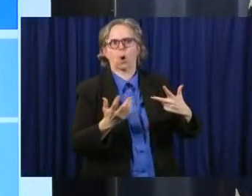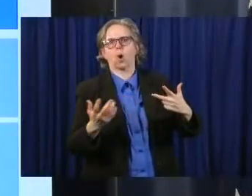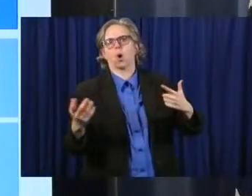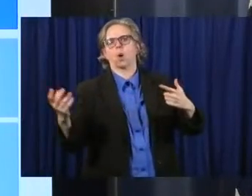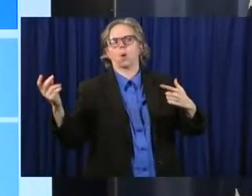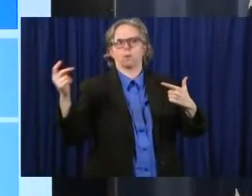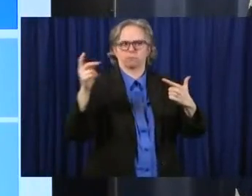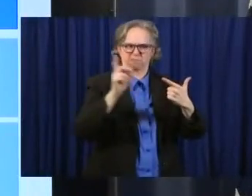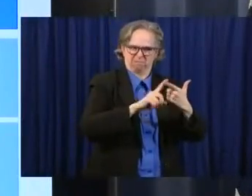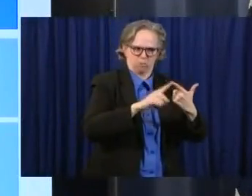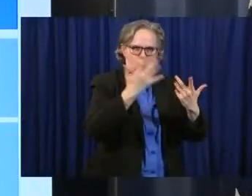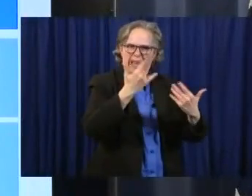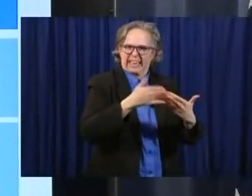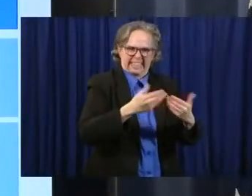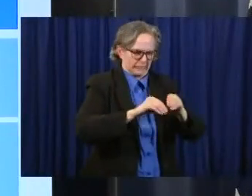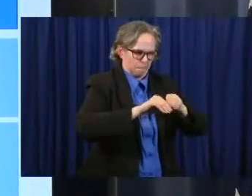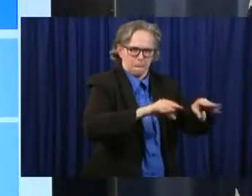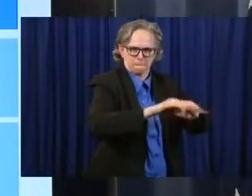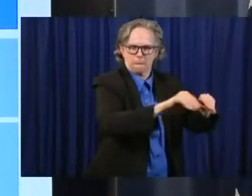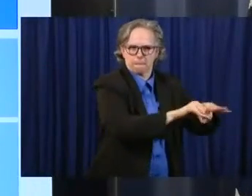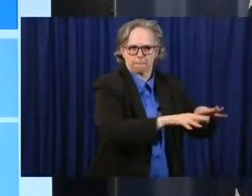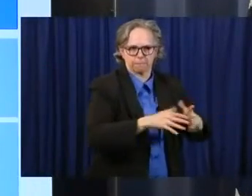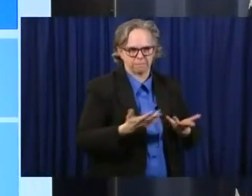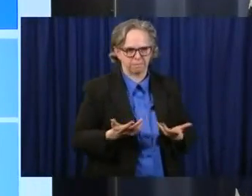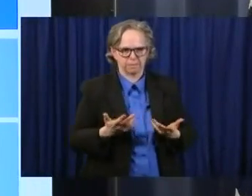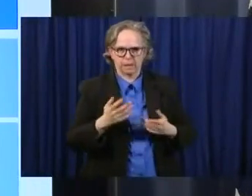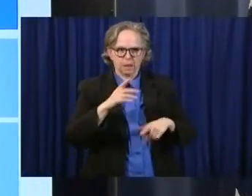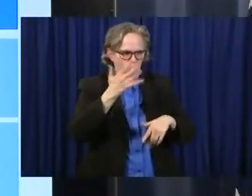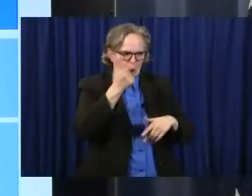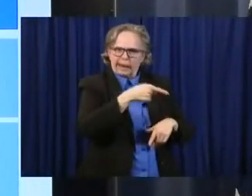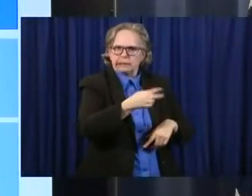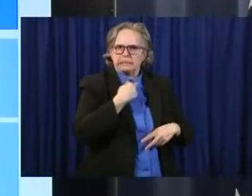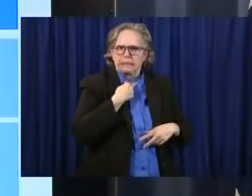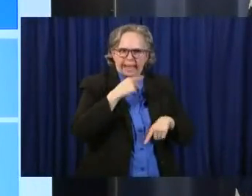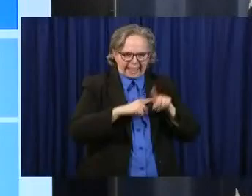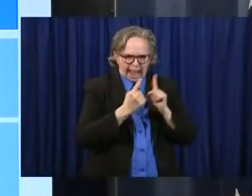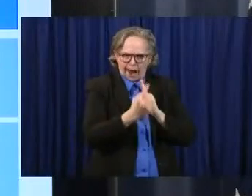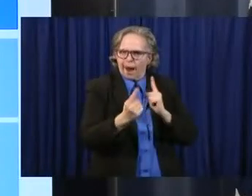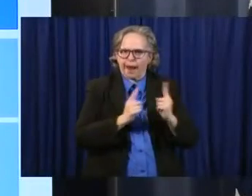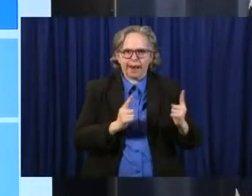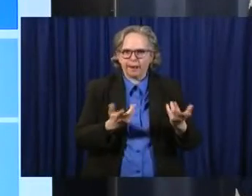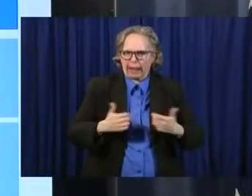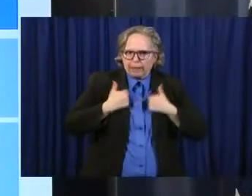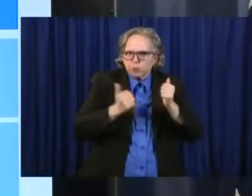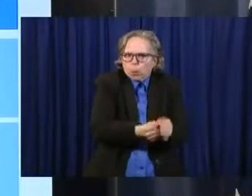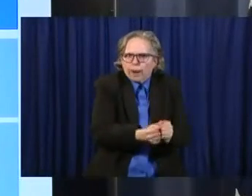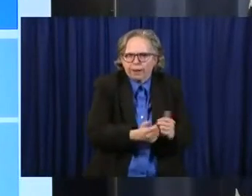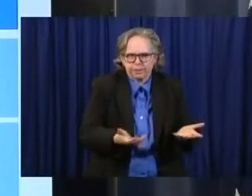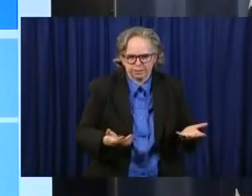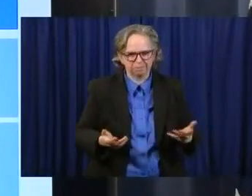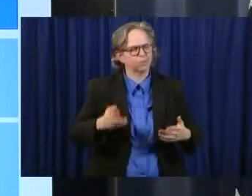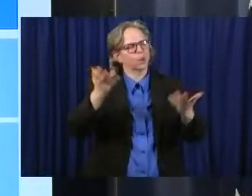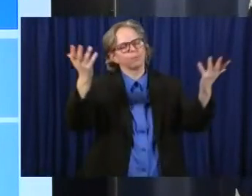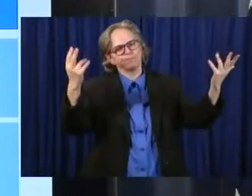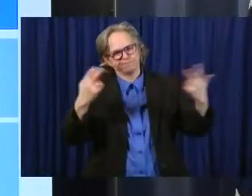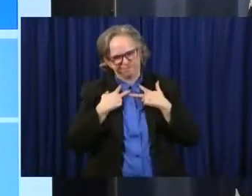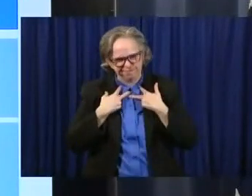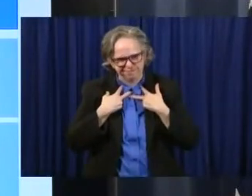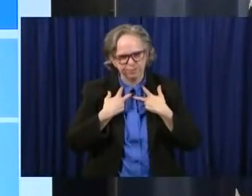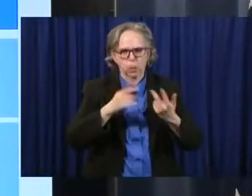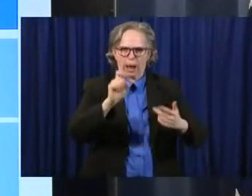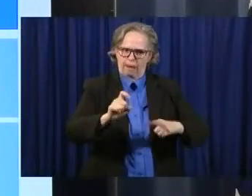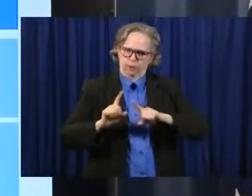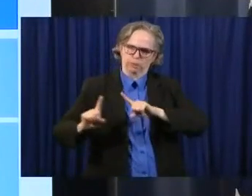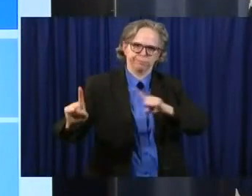can't always maintain effectively that six-foot distance and do all the social distancing that we talk about. And